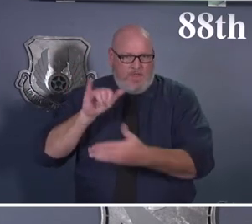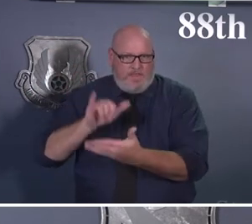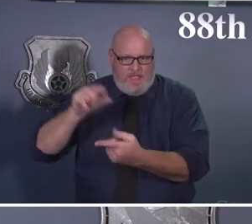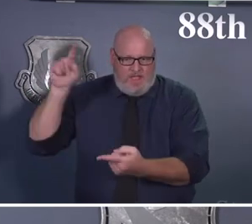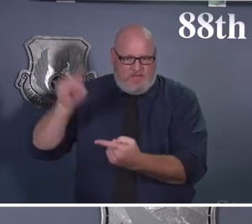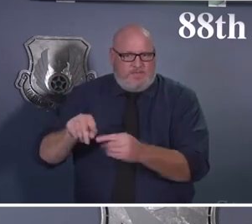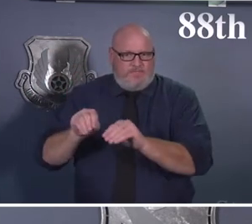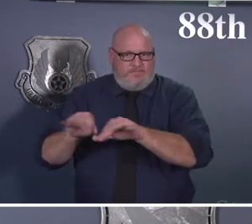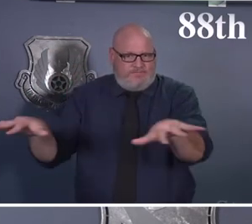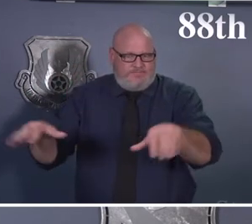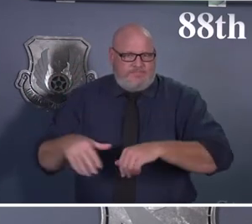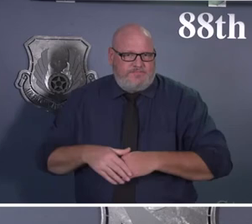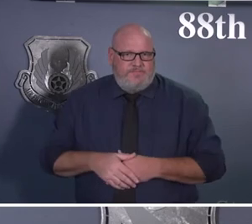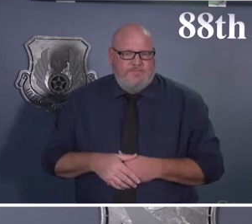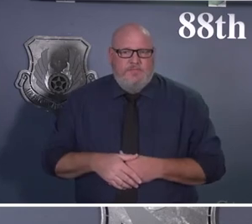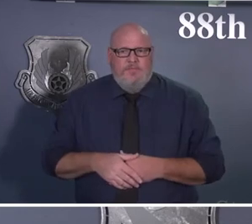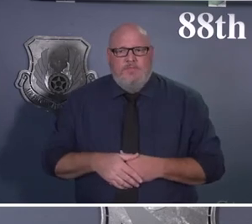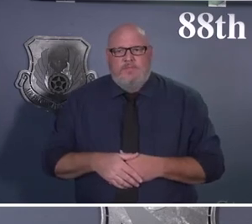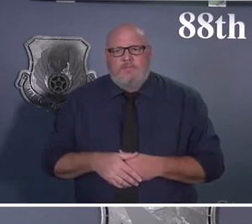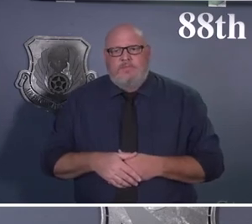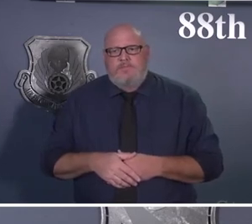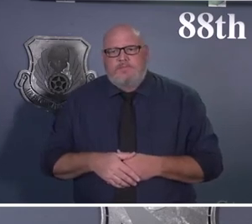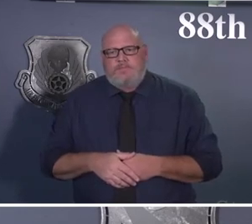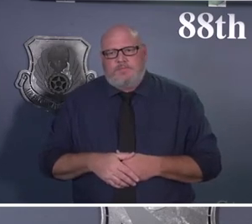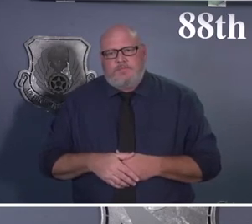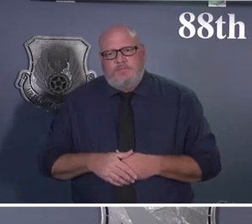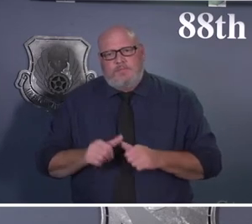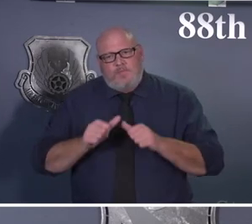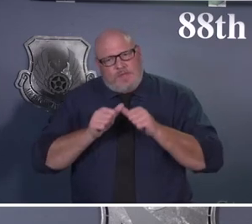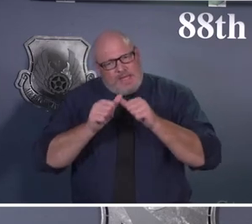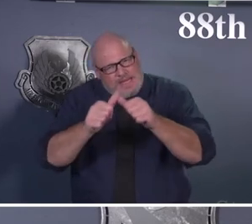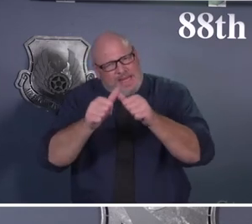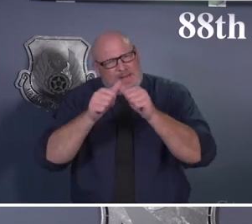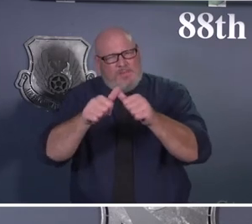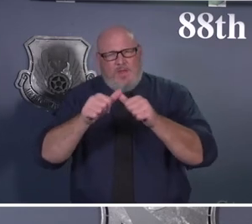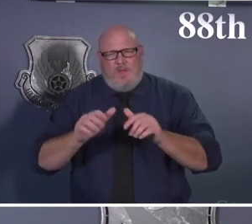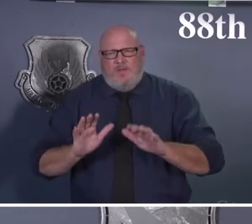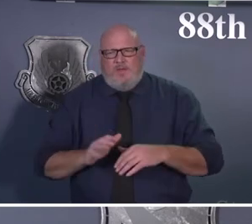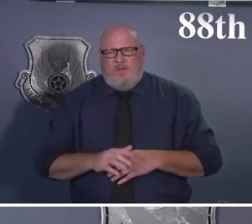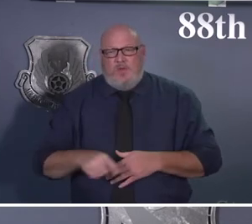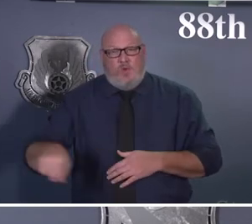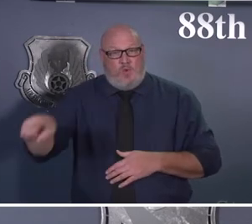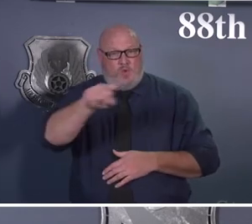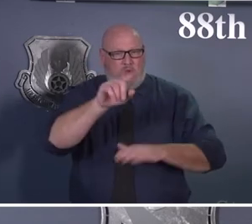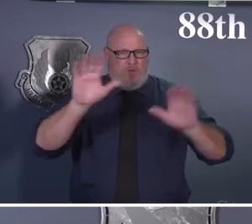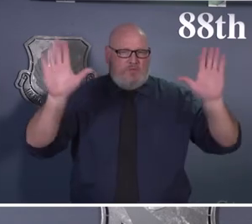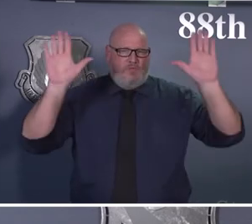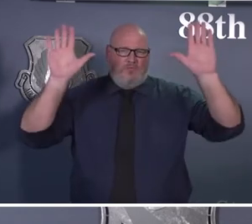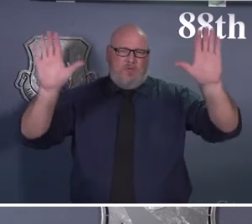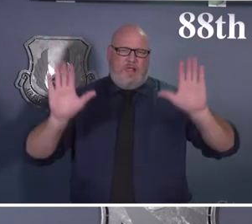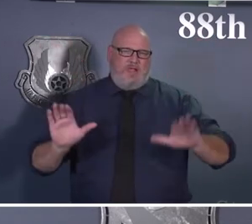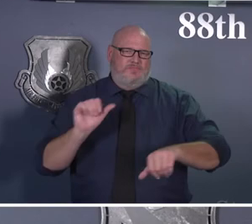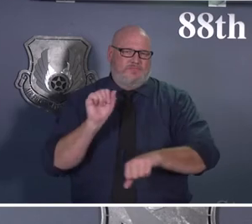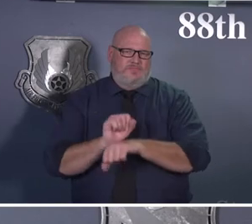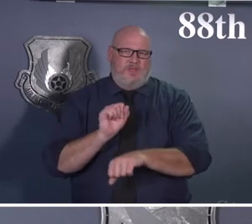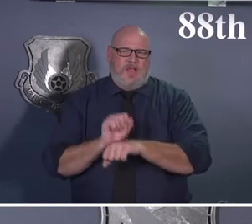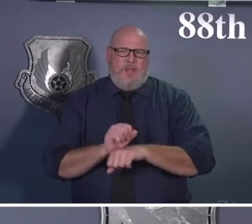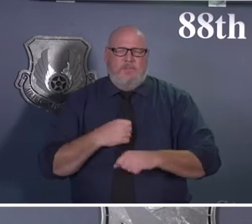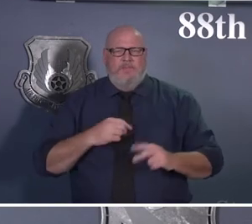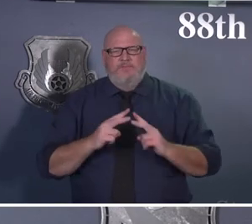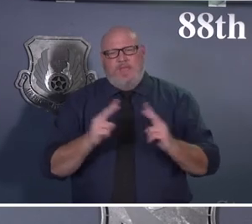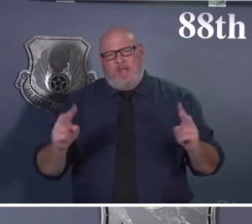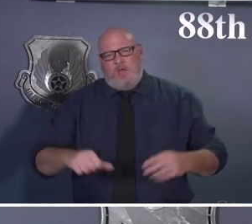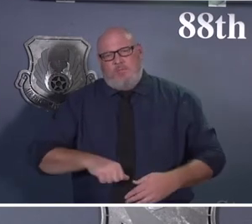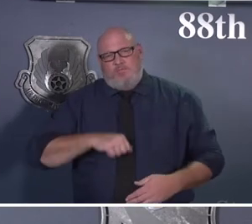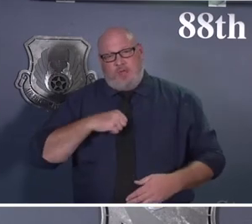and continue pressing forward. And I will tell you, you're doing a great job at it. You know, what I am proud of is, you know,